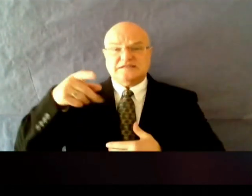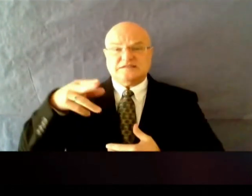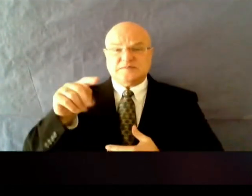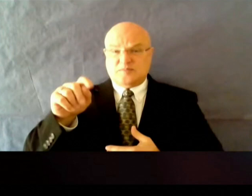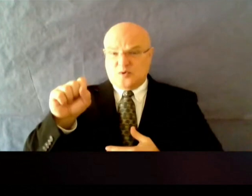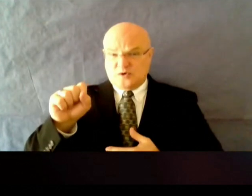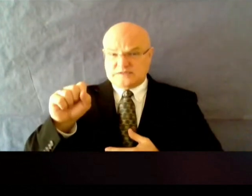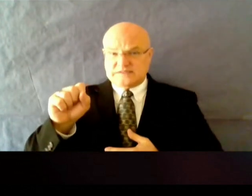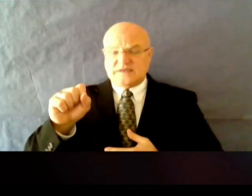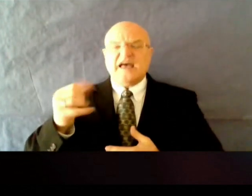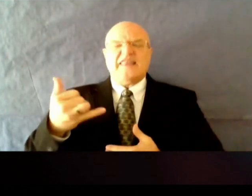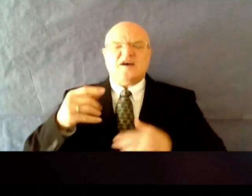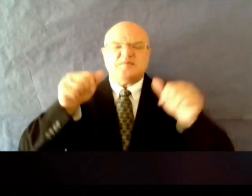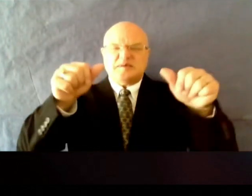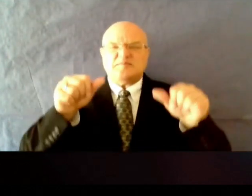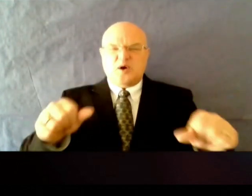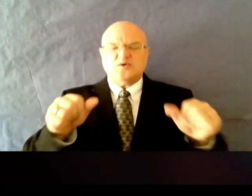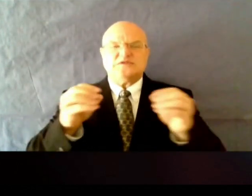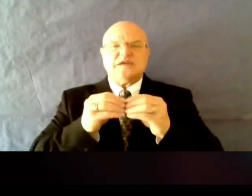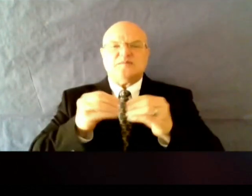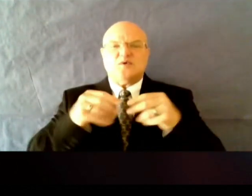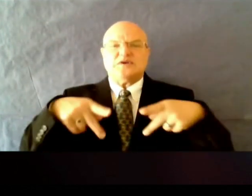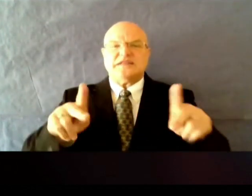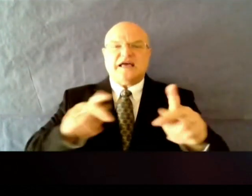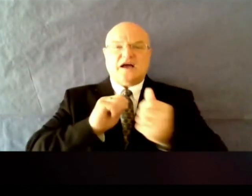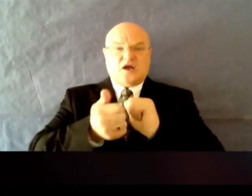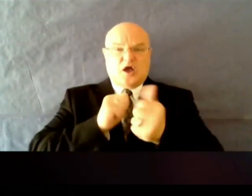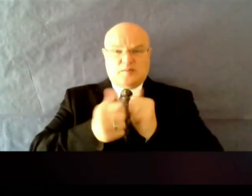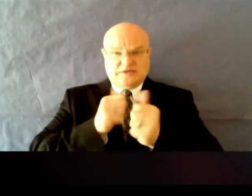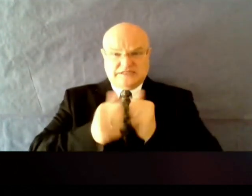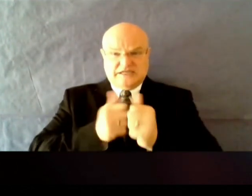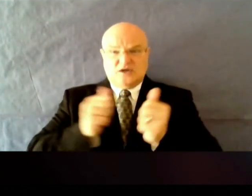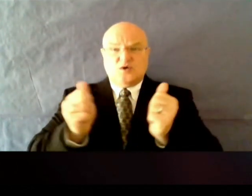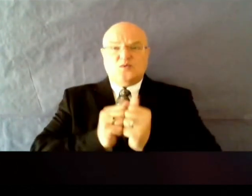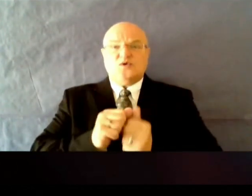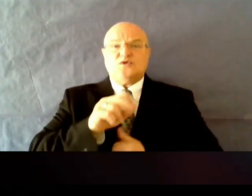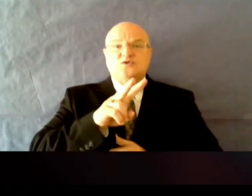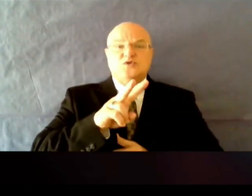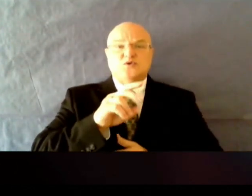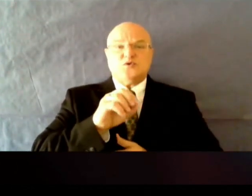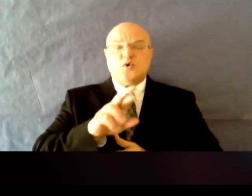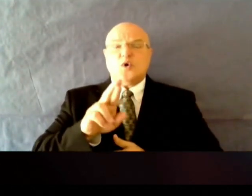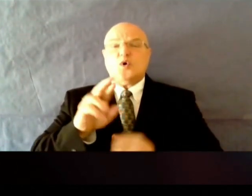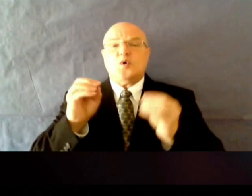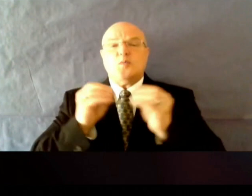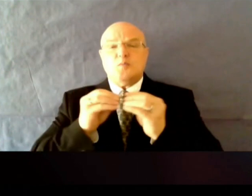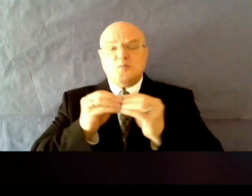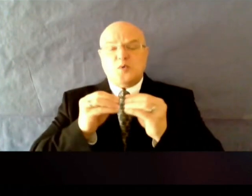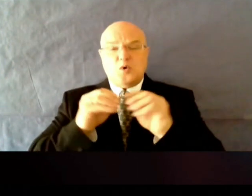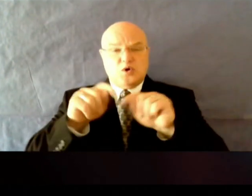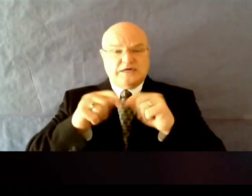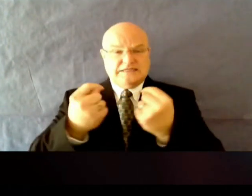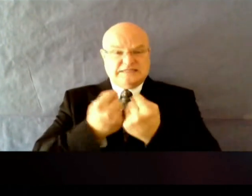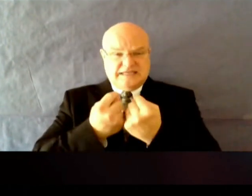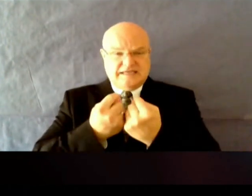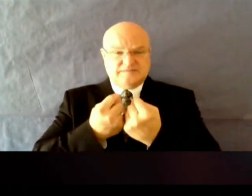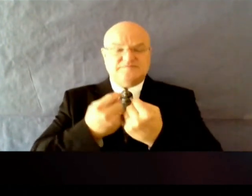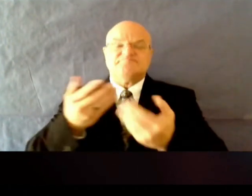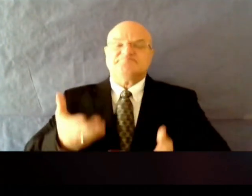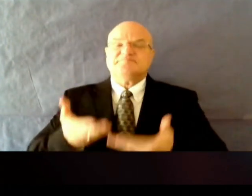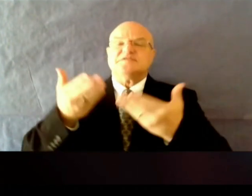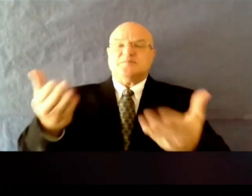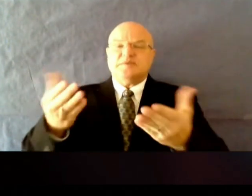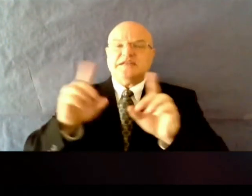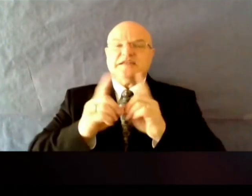posting the directive updated to allow competitions with two or more teams. The plan must be submitted to the Department of Health